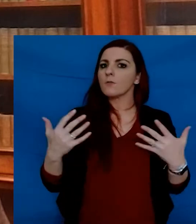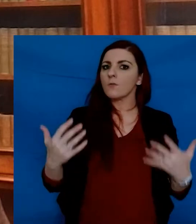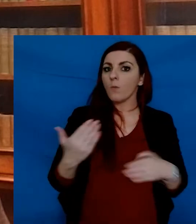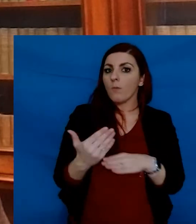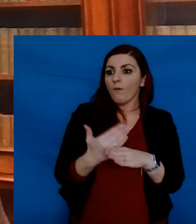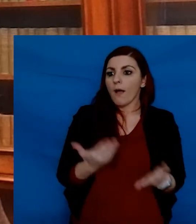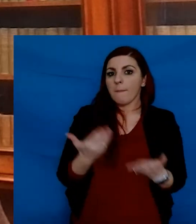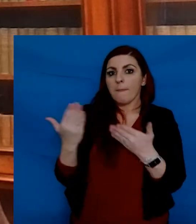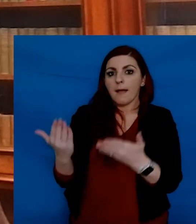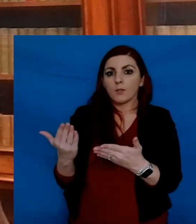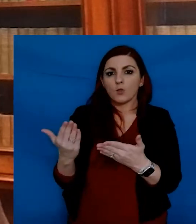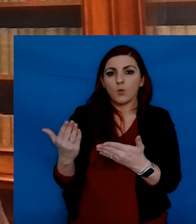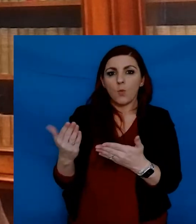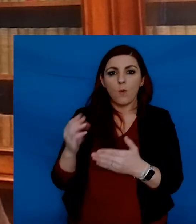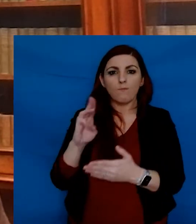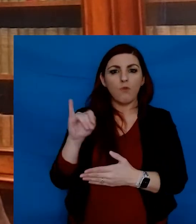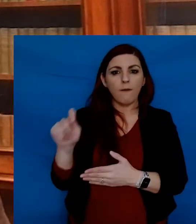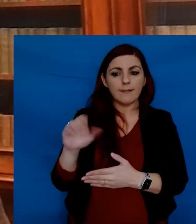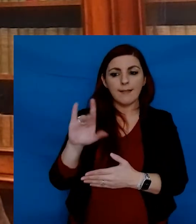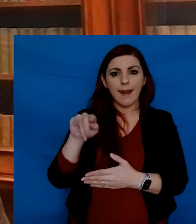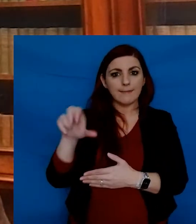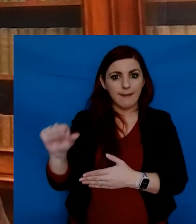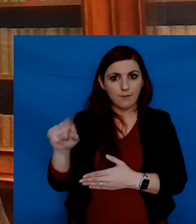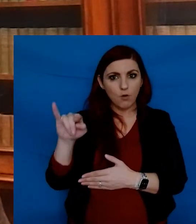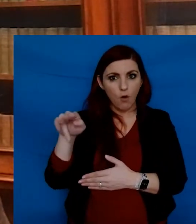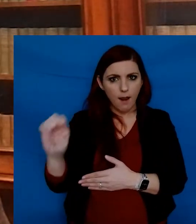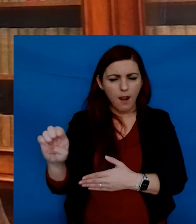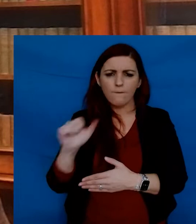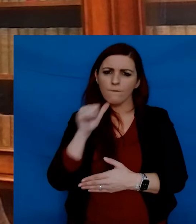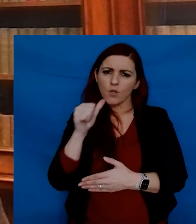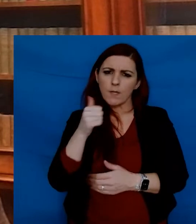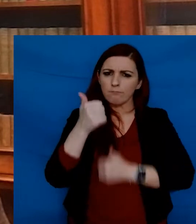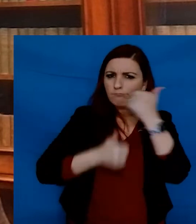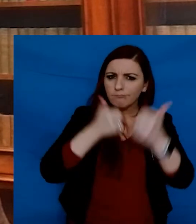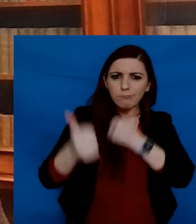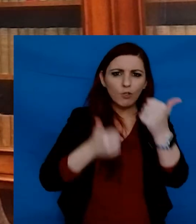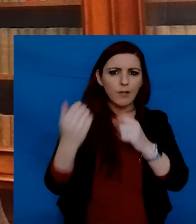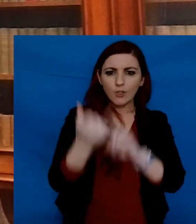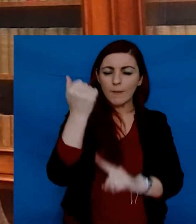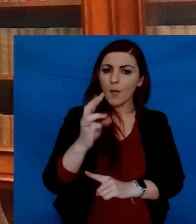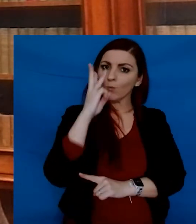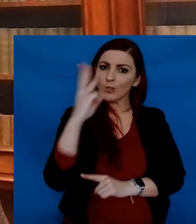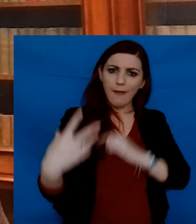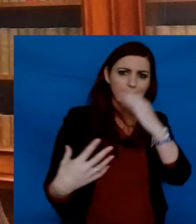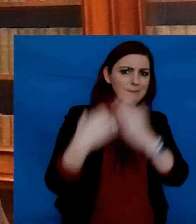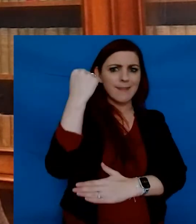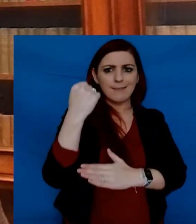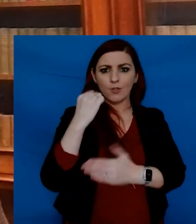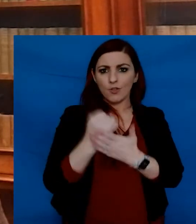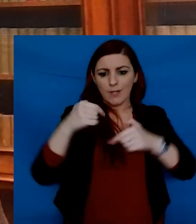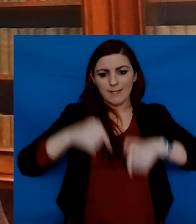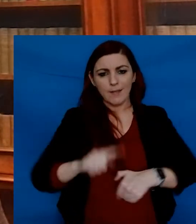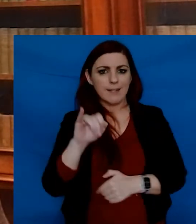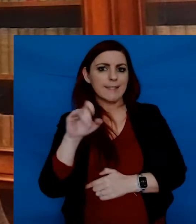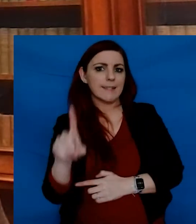So, before I hand over to our Provost, let me again congratulate you on your achievements and wish you every success in your studies